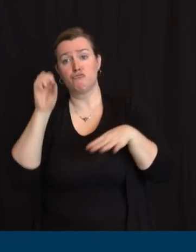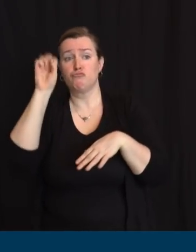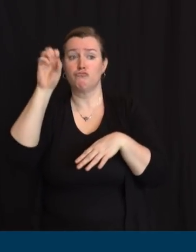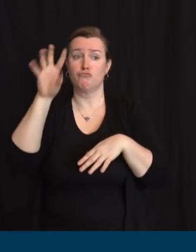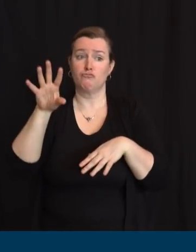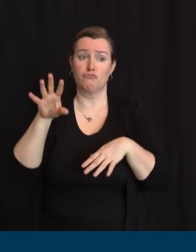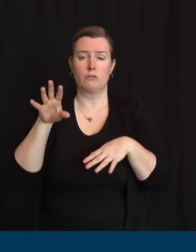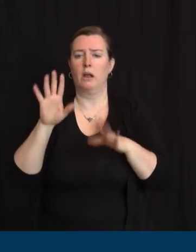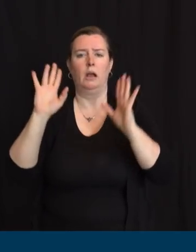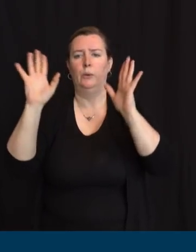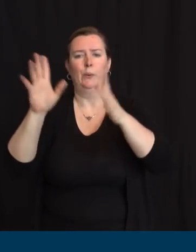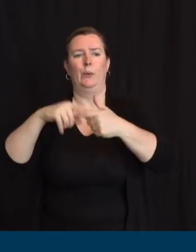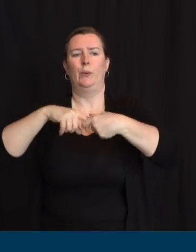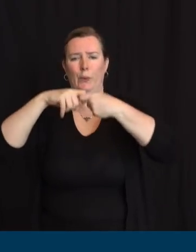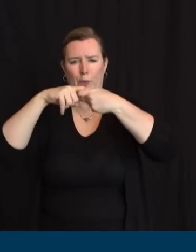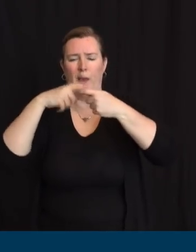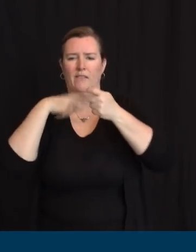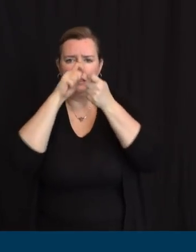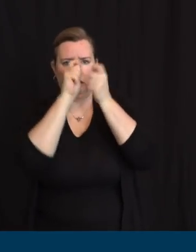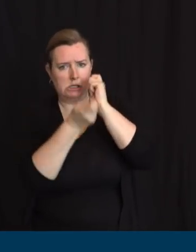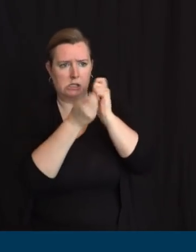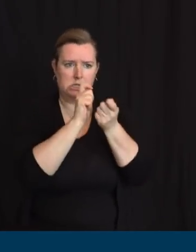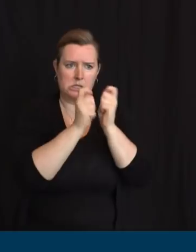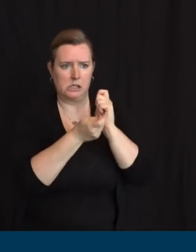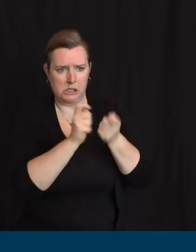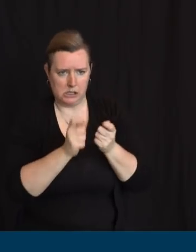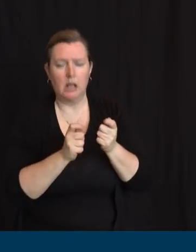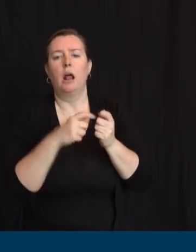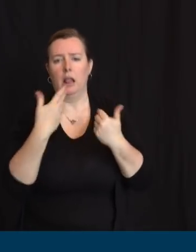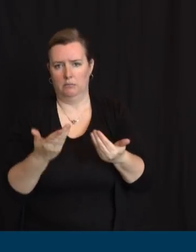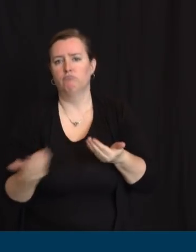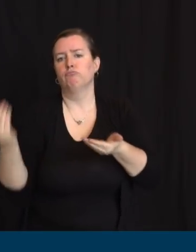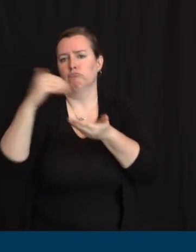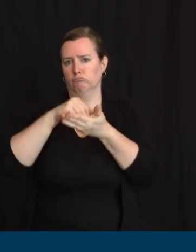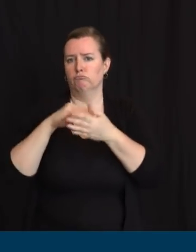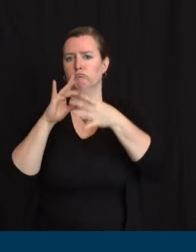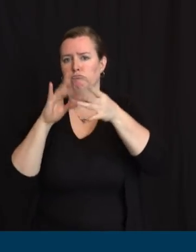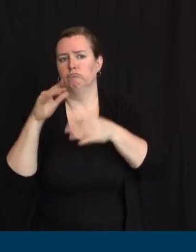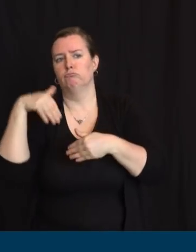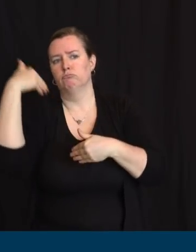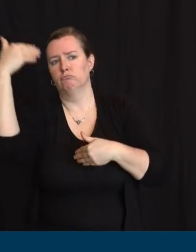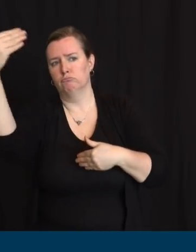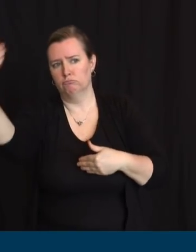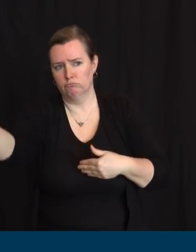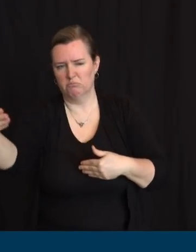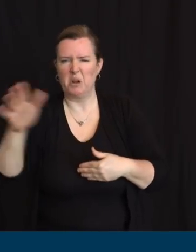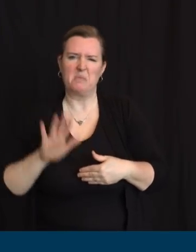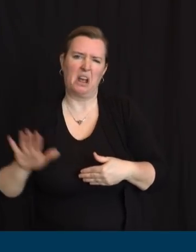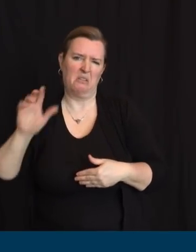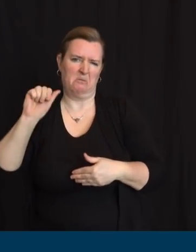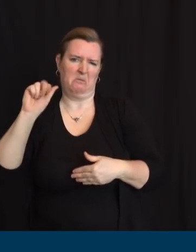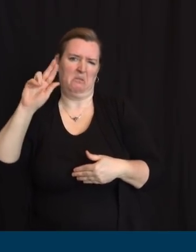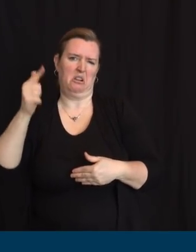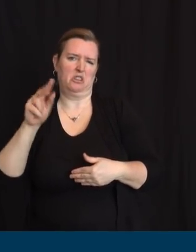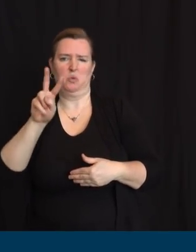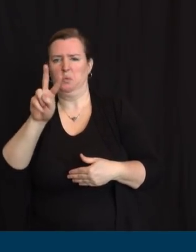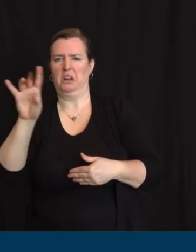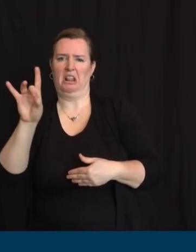action and for their cooperation and goodwill on both sides of the aisle as we face these challenges together.